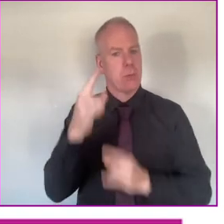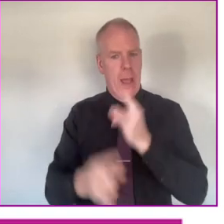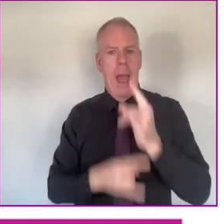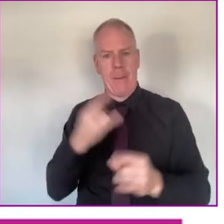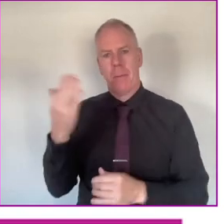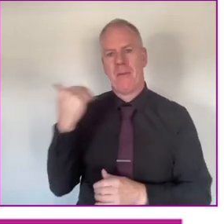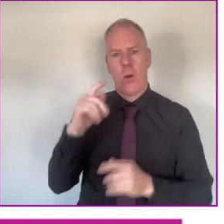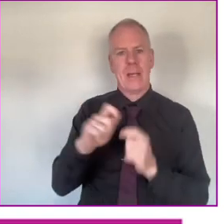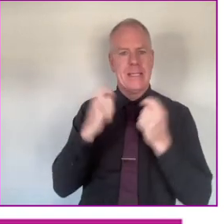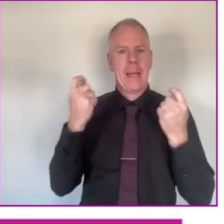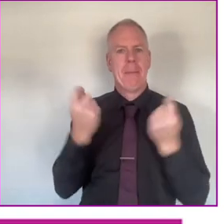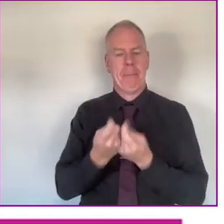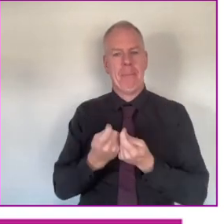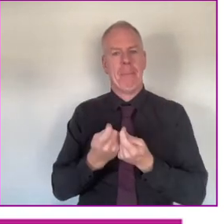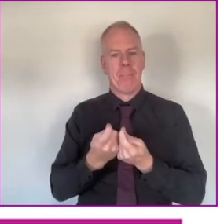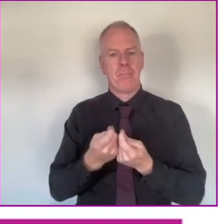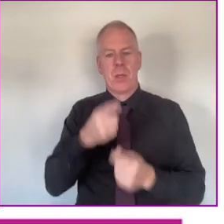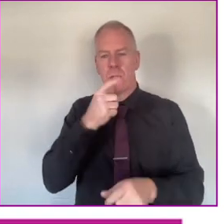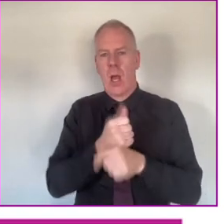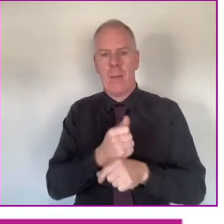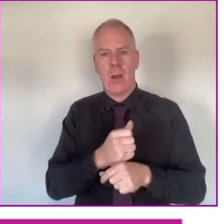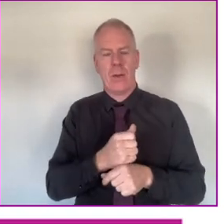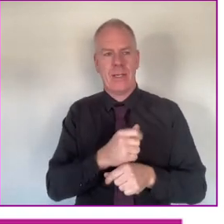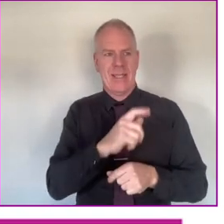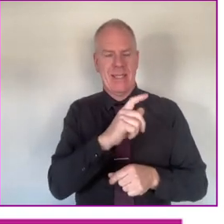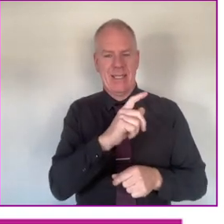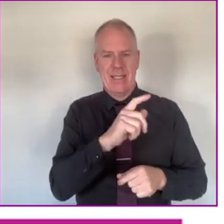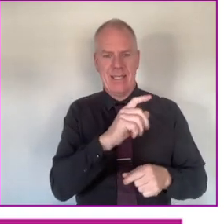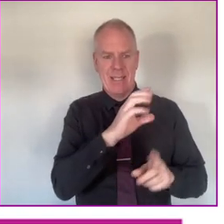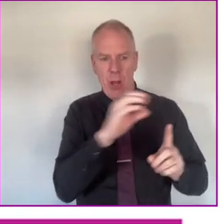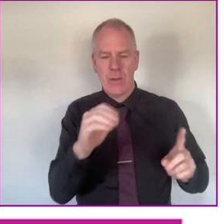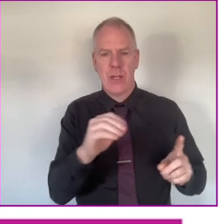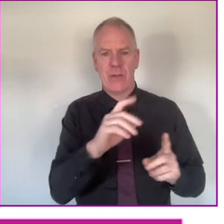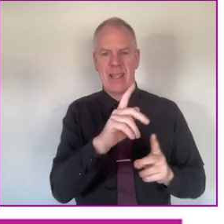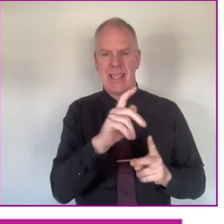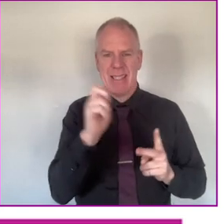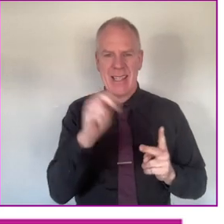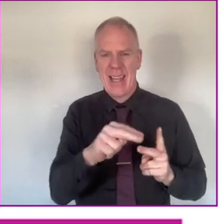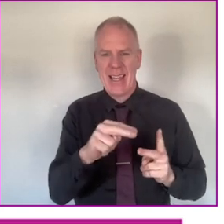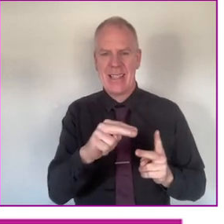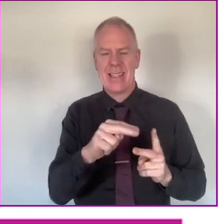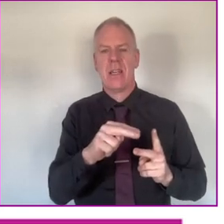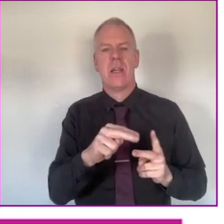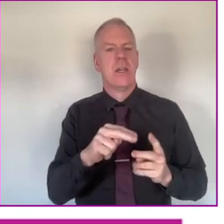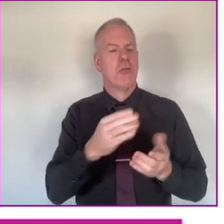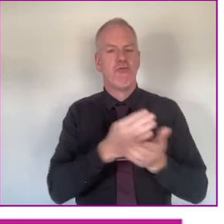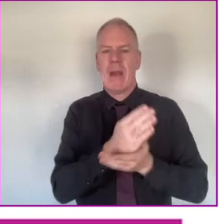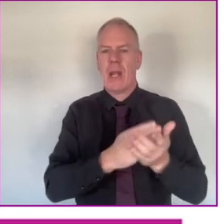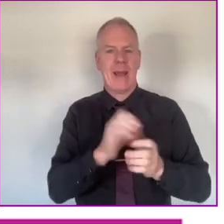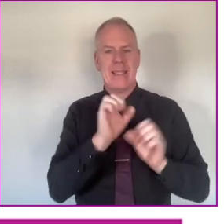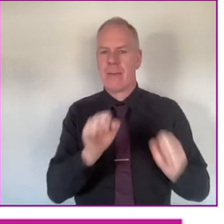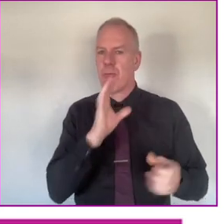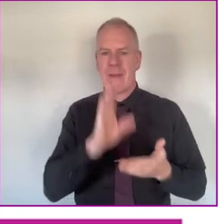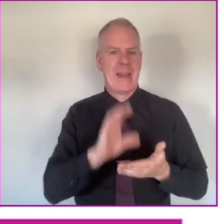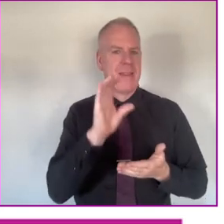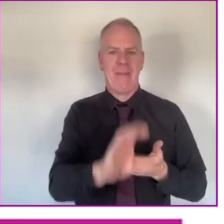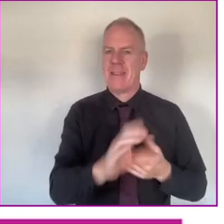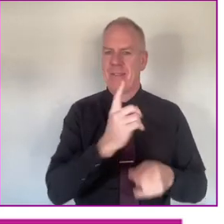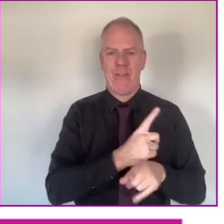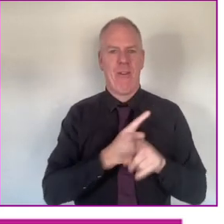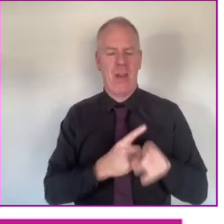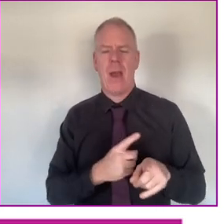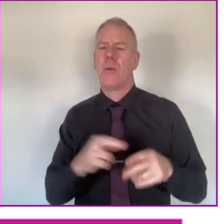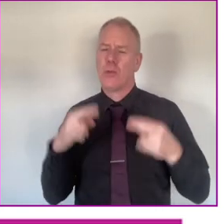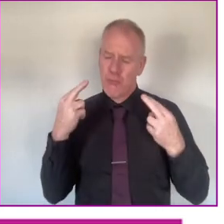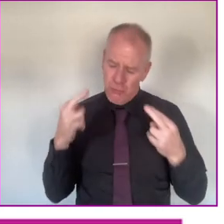And that's what happened in the teens in terms of the noughties and the teens that the railway system was under invested. And we really